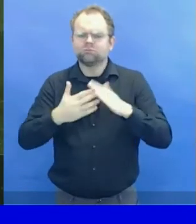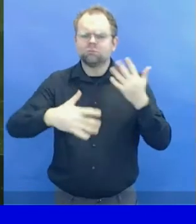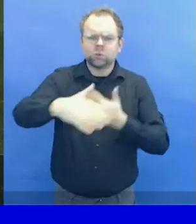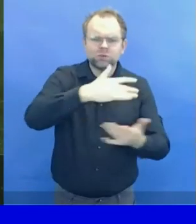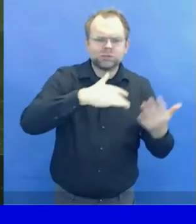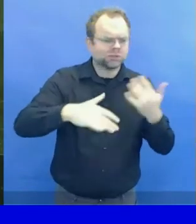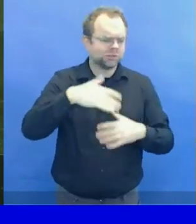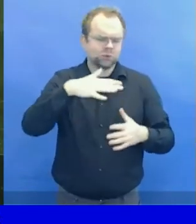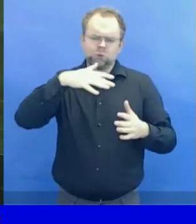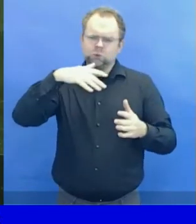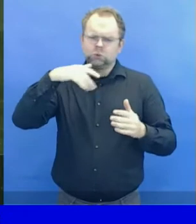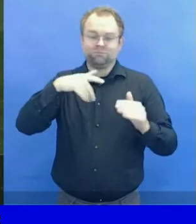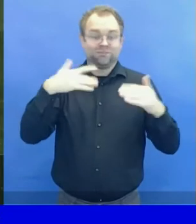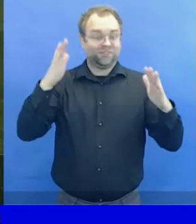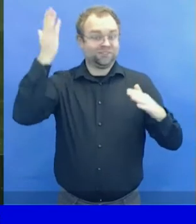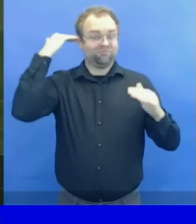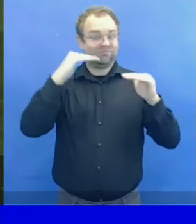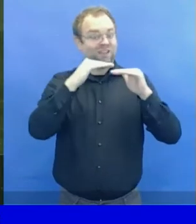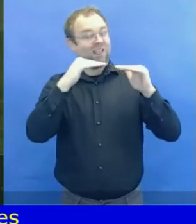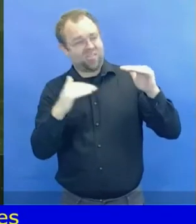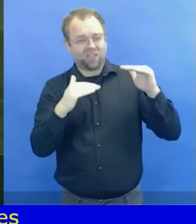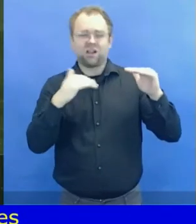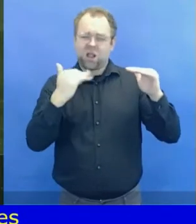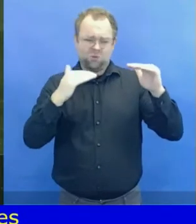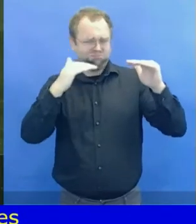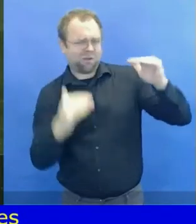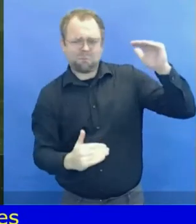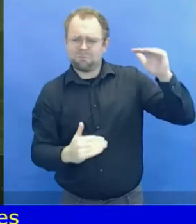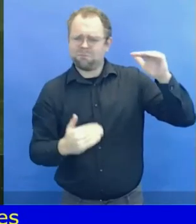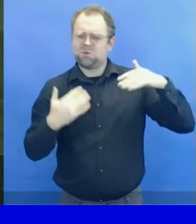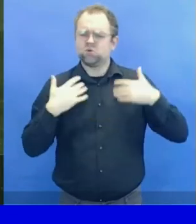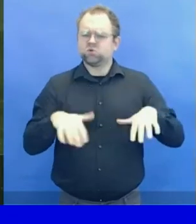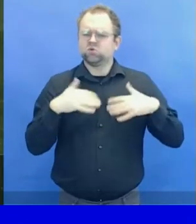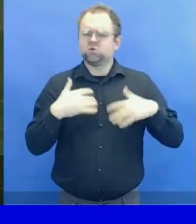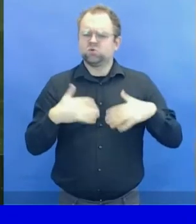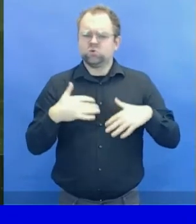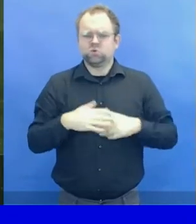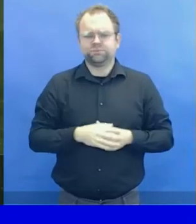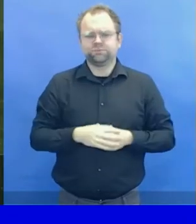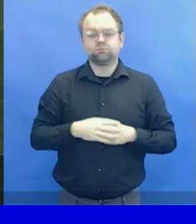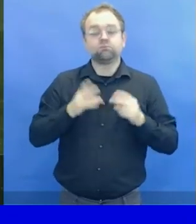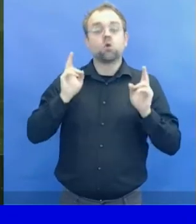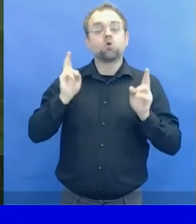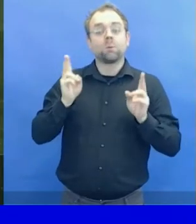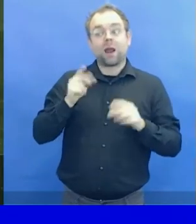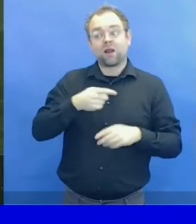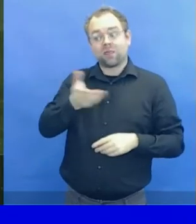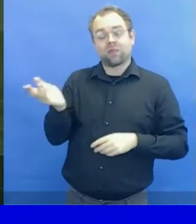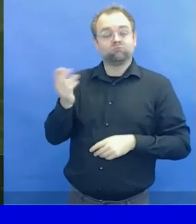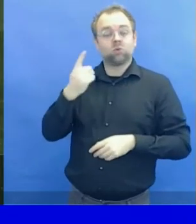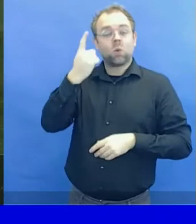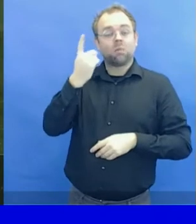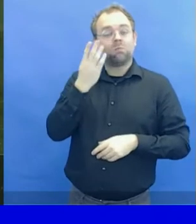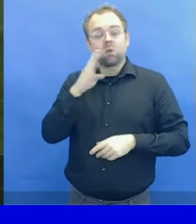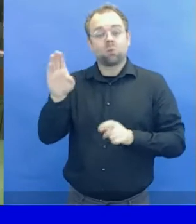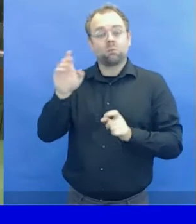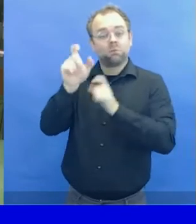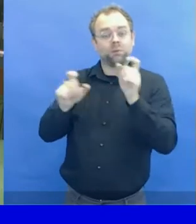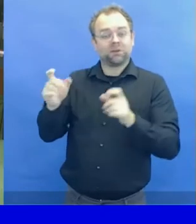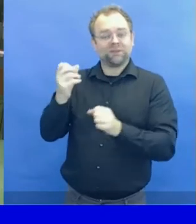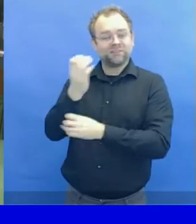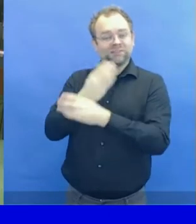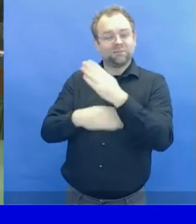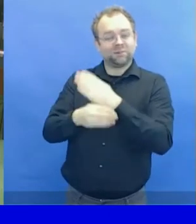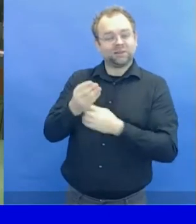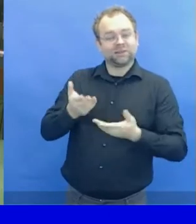community in all its dimensions. They are more likely to live in poverty and experience higher